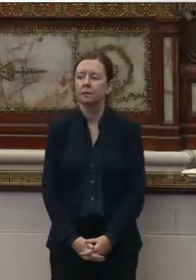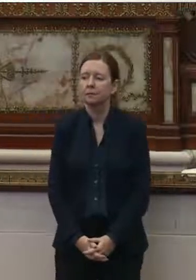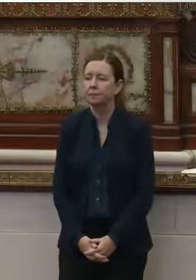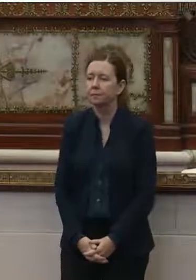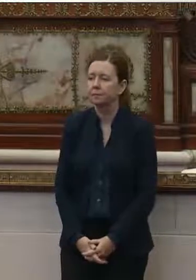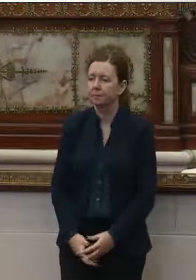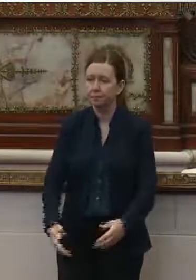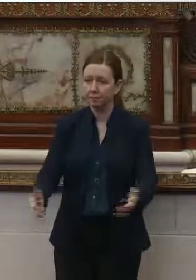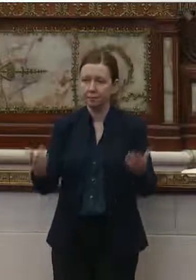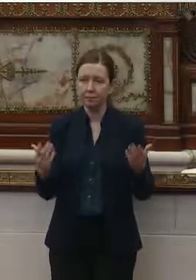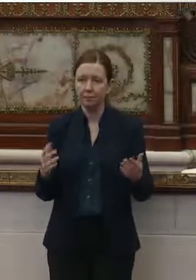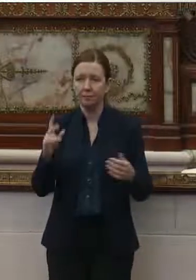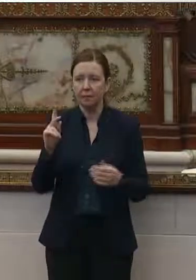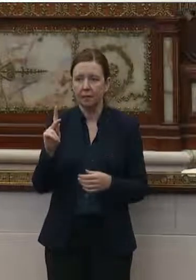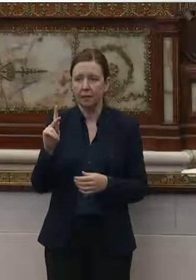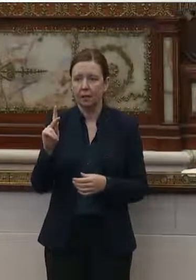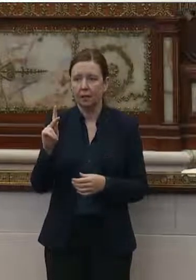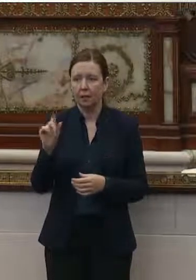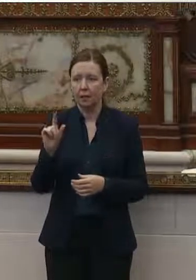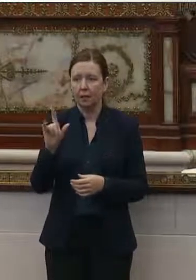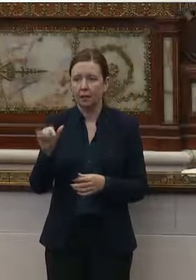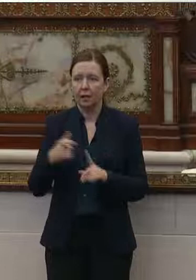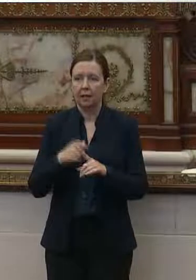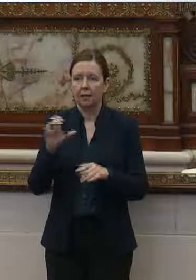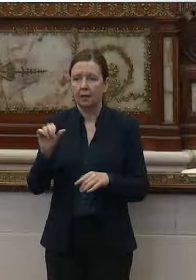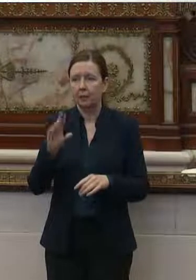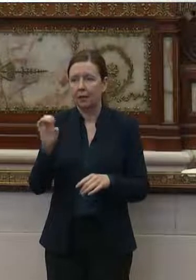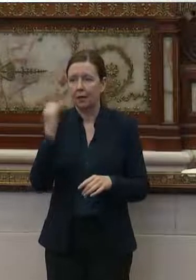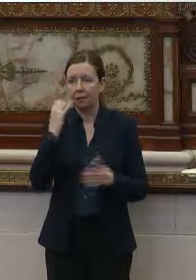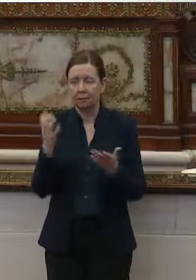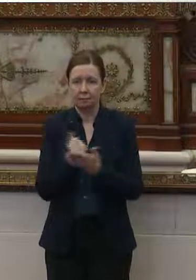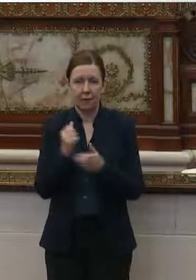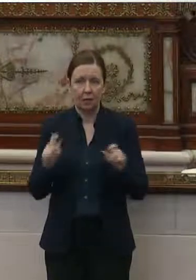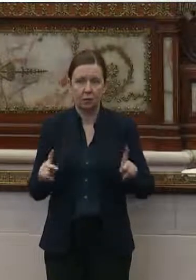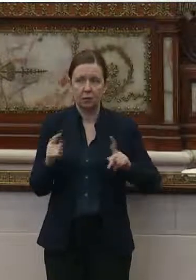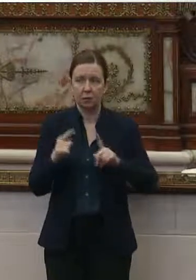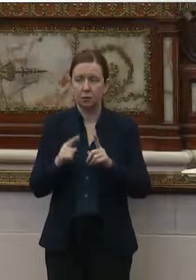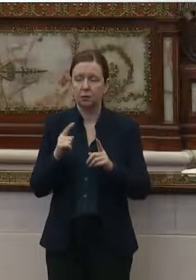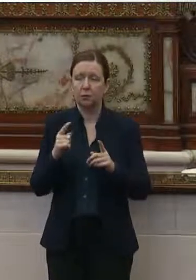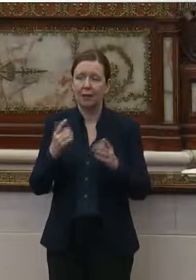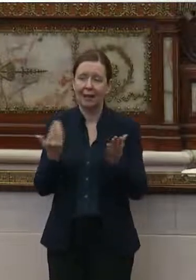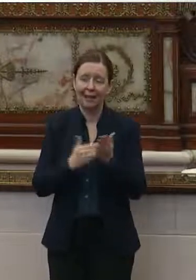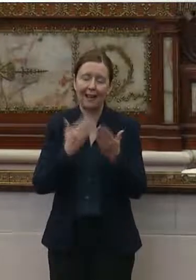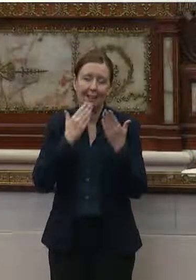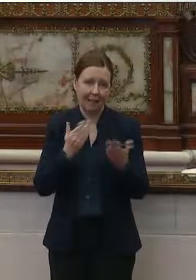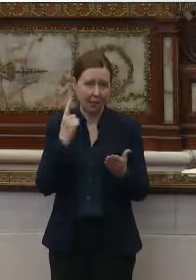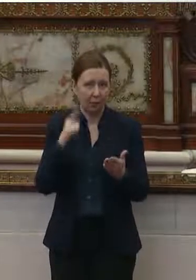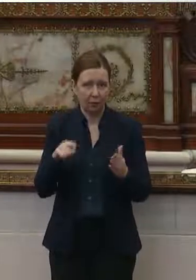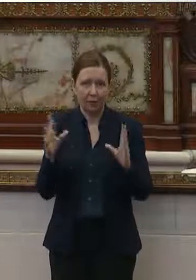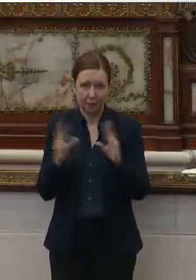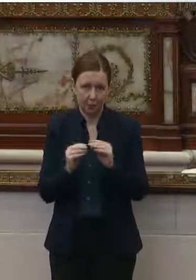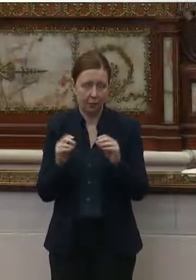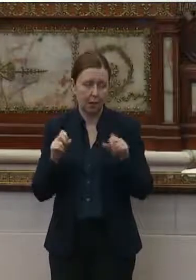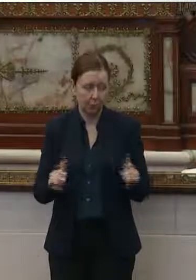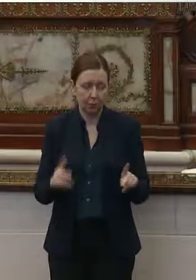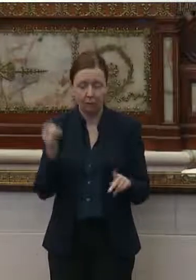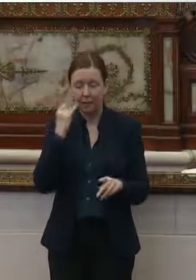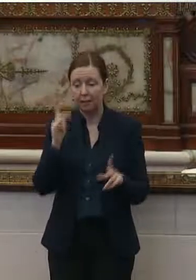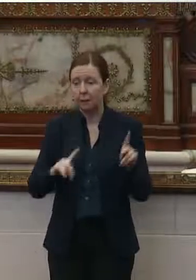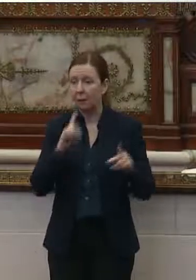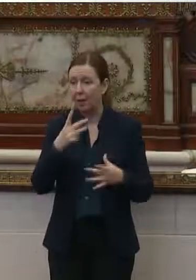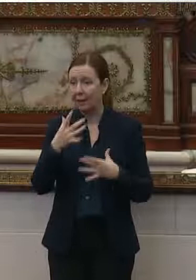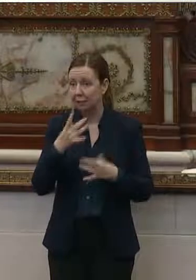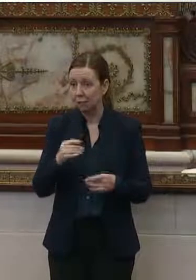Well, this is Kathy from Cary. If I could just take the opportunity to, again, thank you for this. And if people are